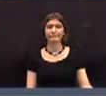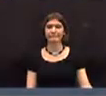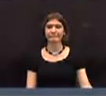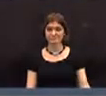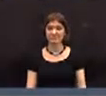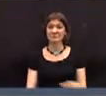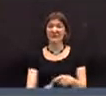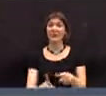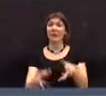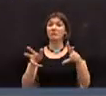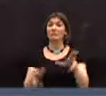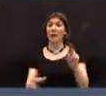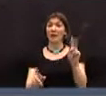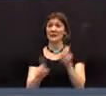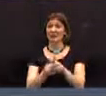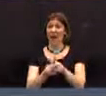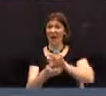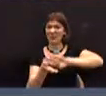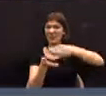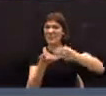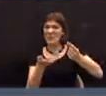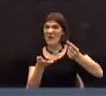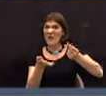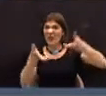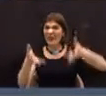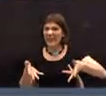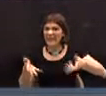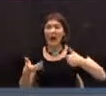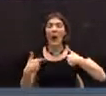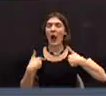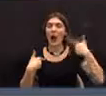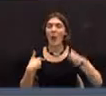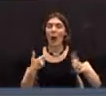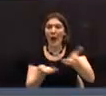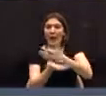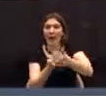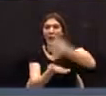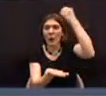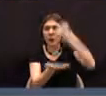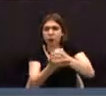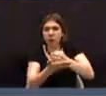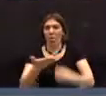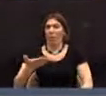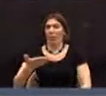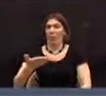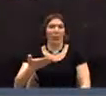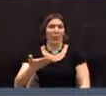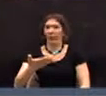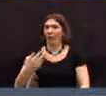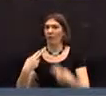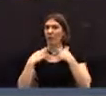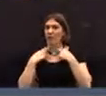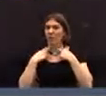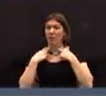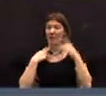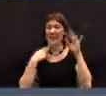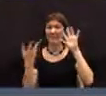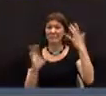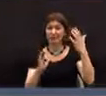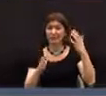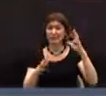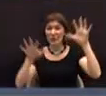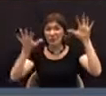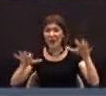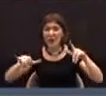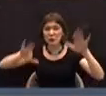fund balance. I don't want to be in a place where we have no place to go and when the next disaster